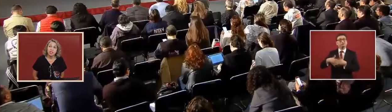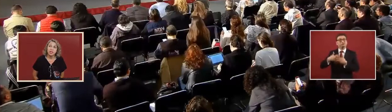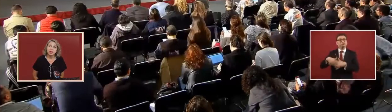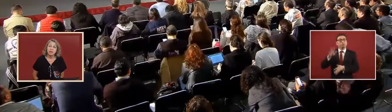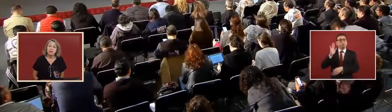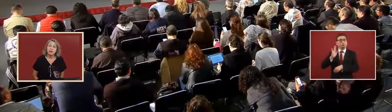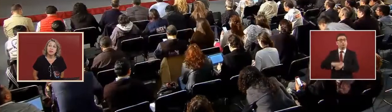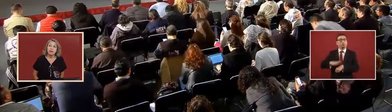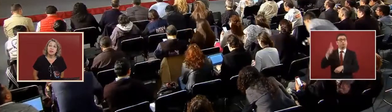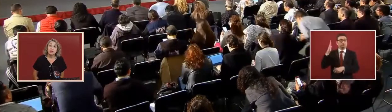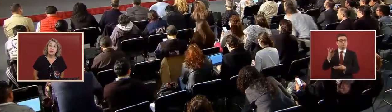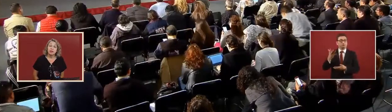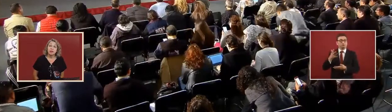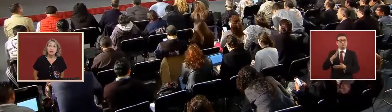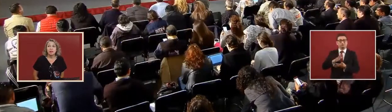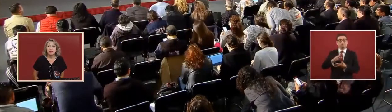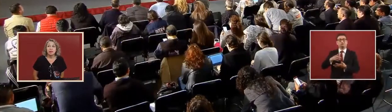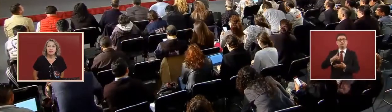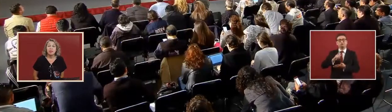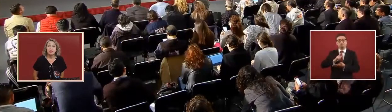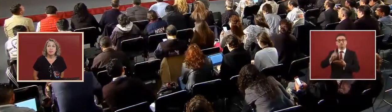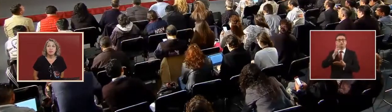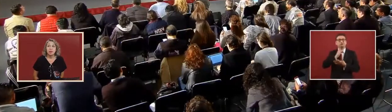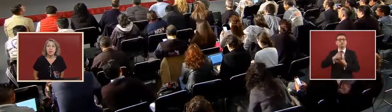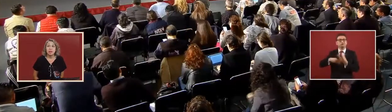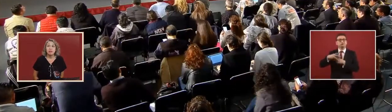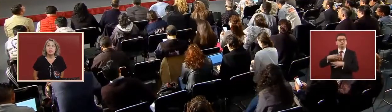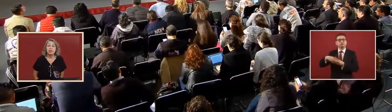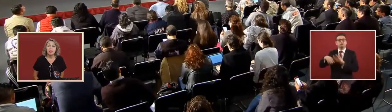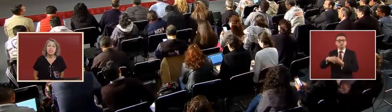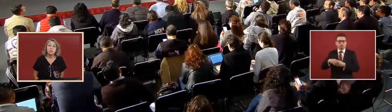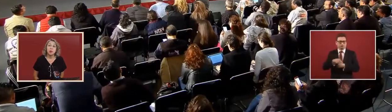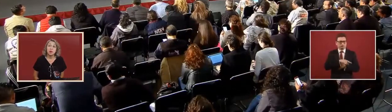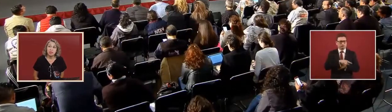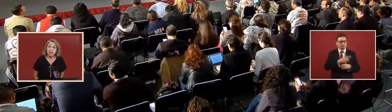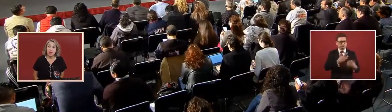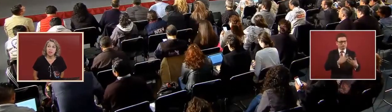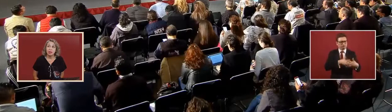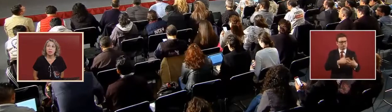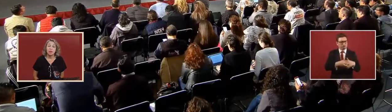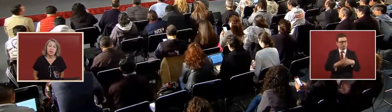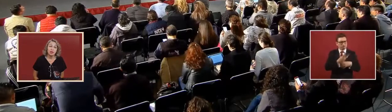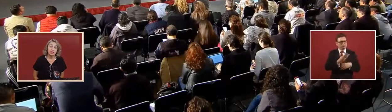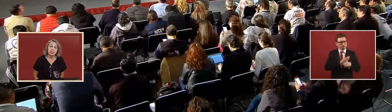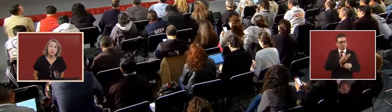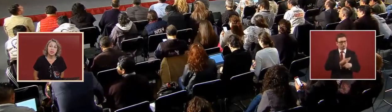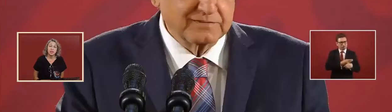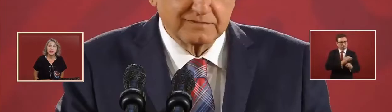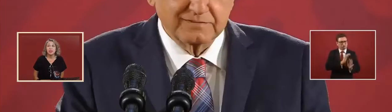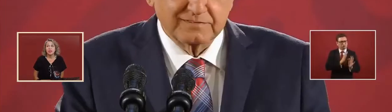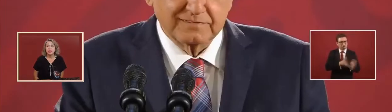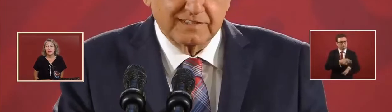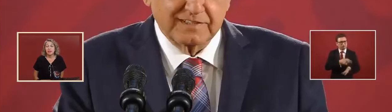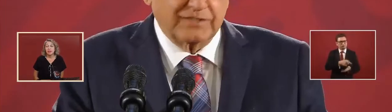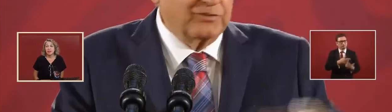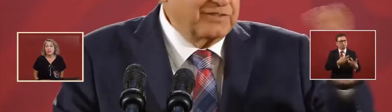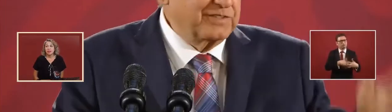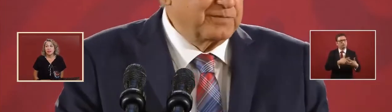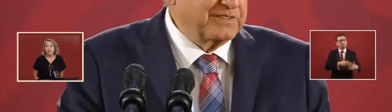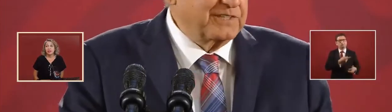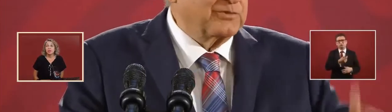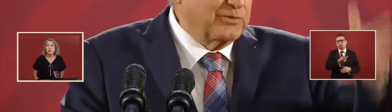than the three that they supposedly reconstituted so where did the money go